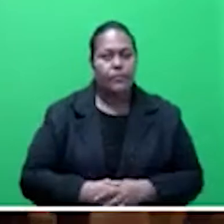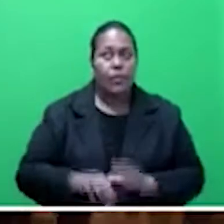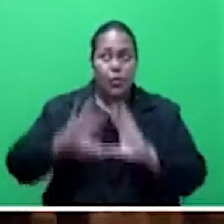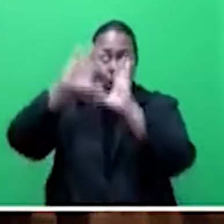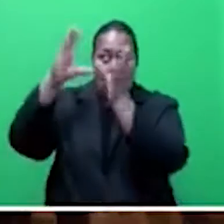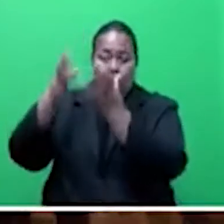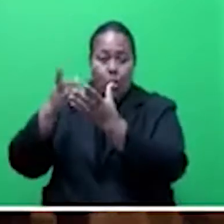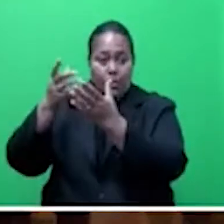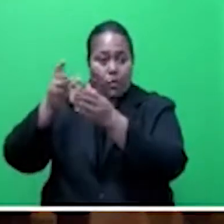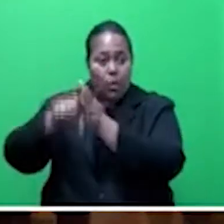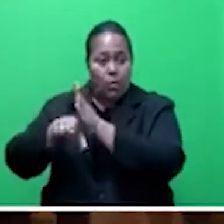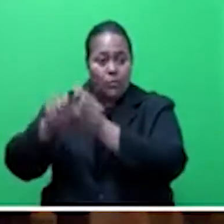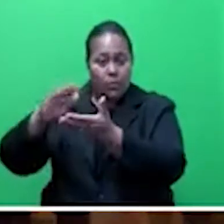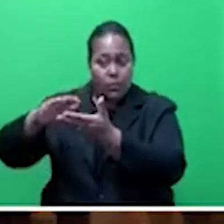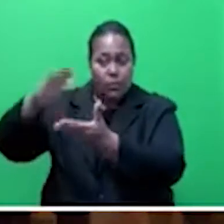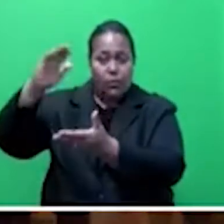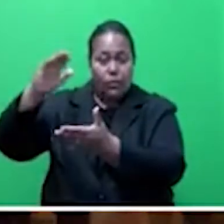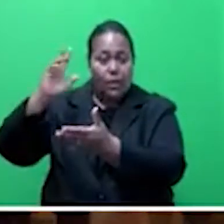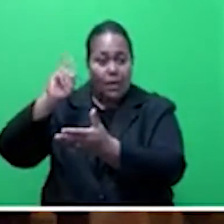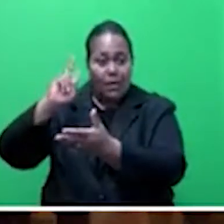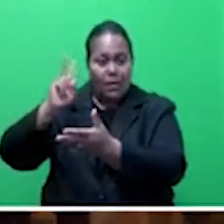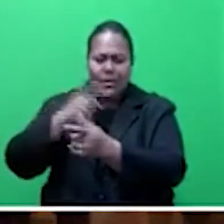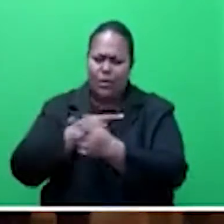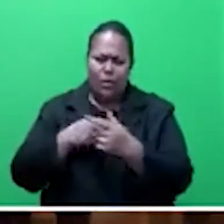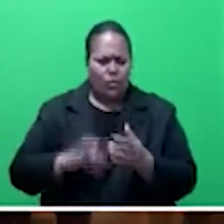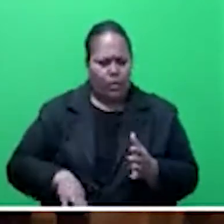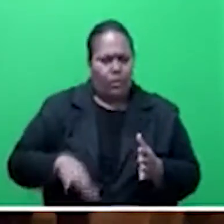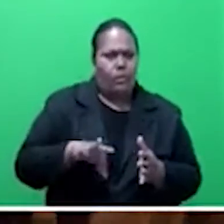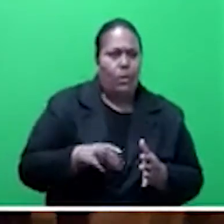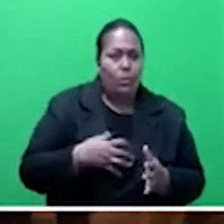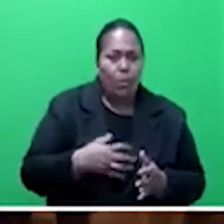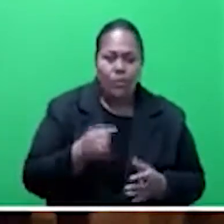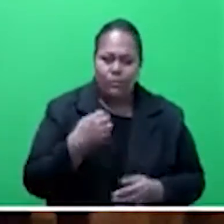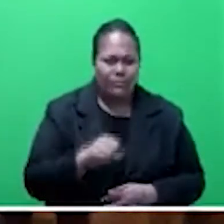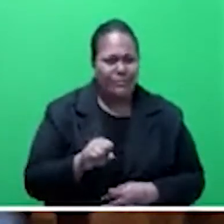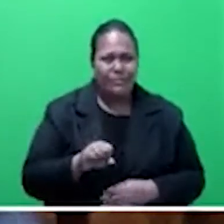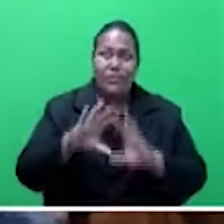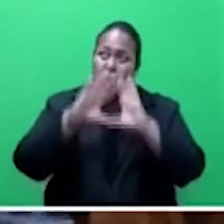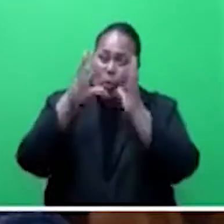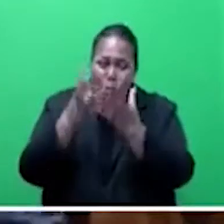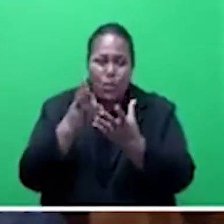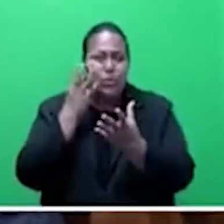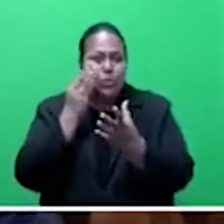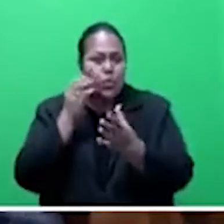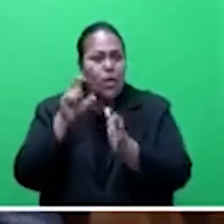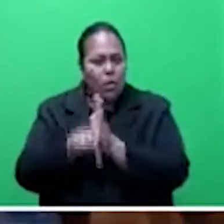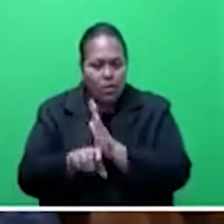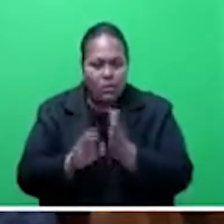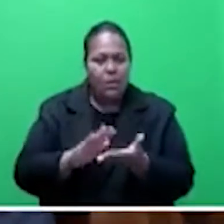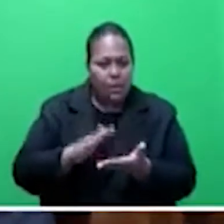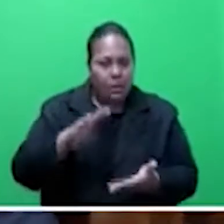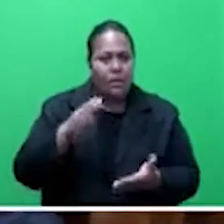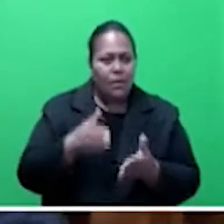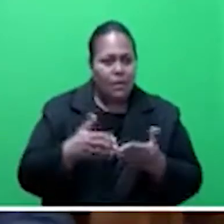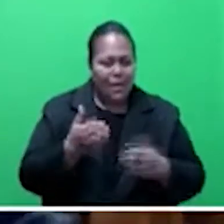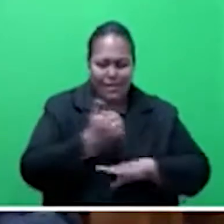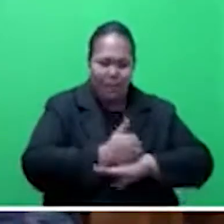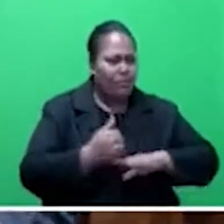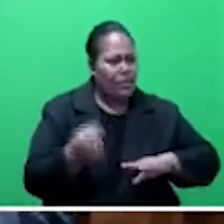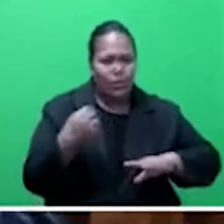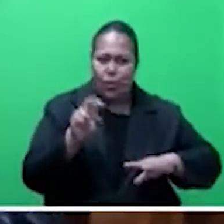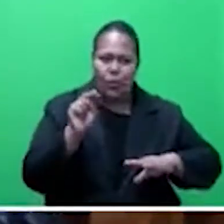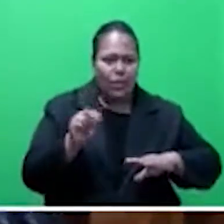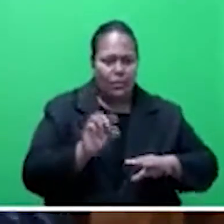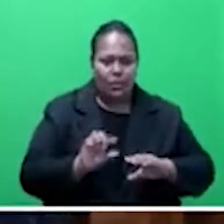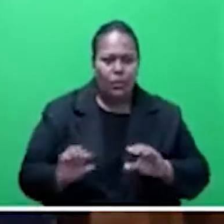we don't have to spend as much. The world price of sugar is rising. So, government doesn't have to subsidize as